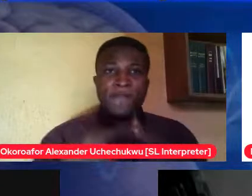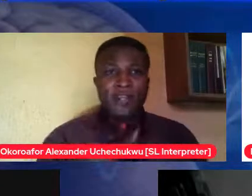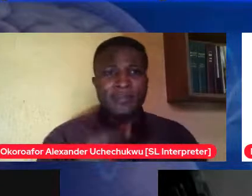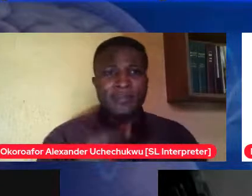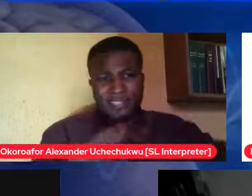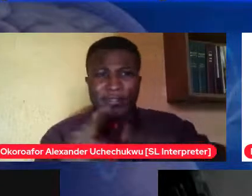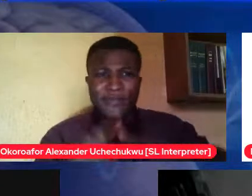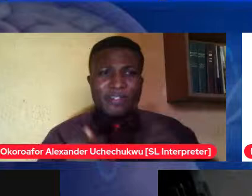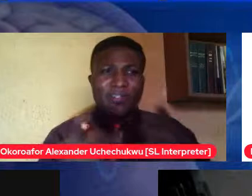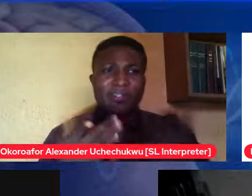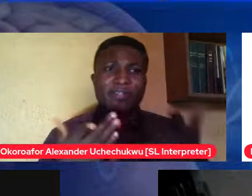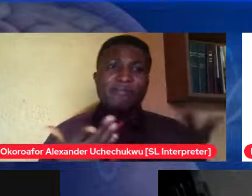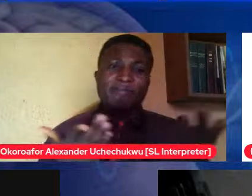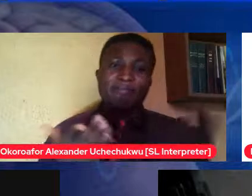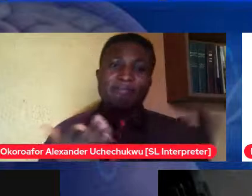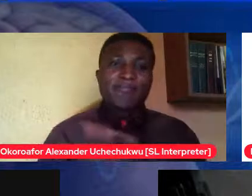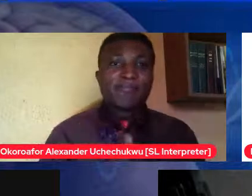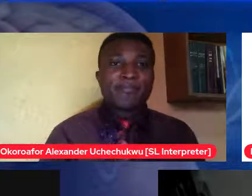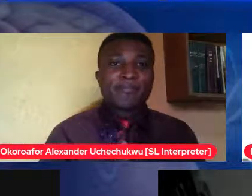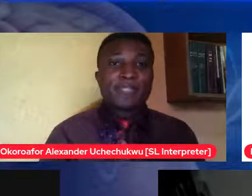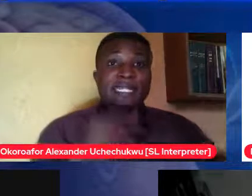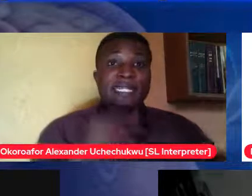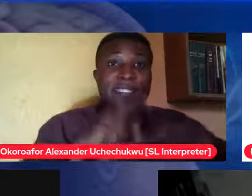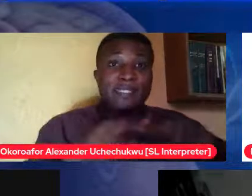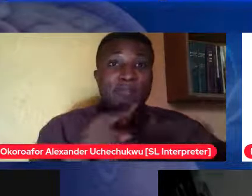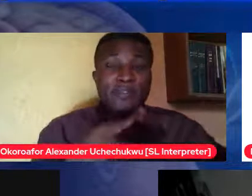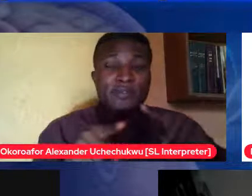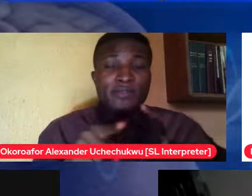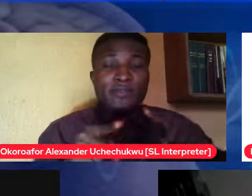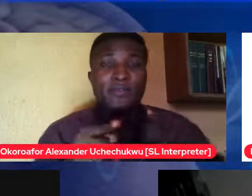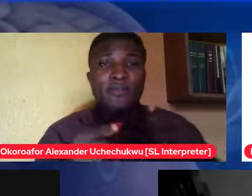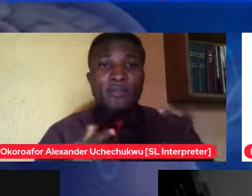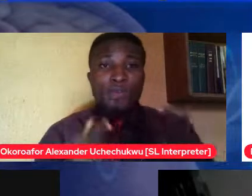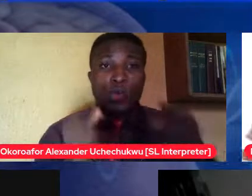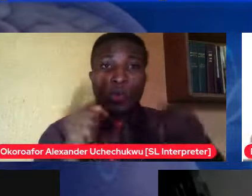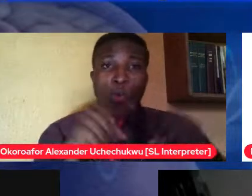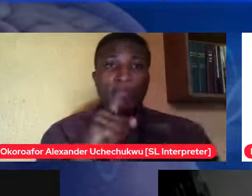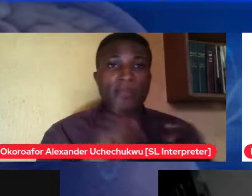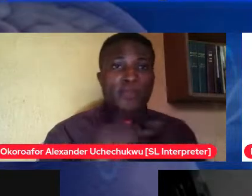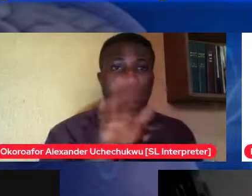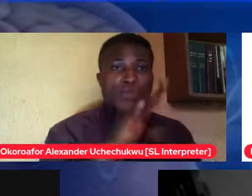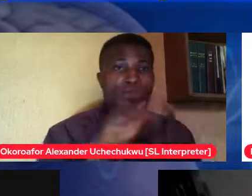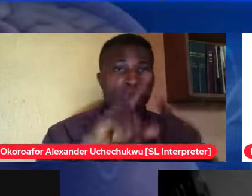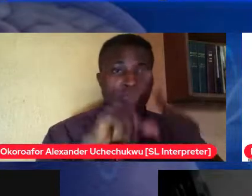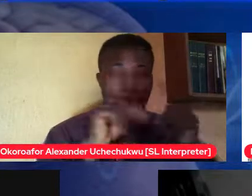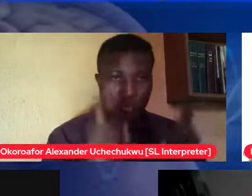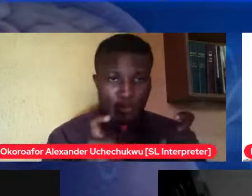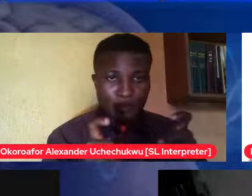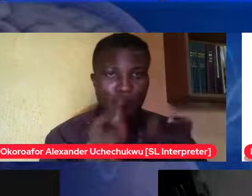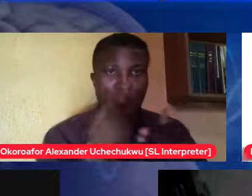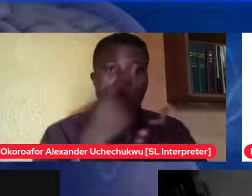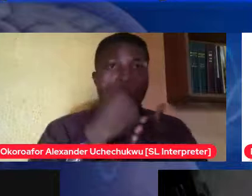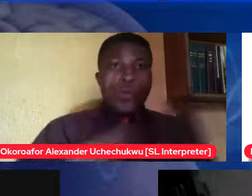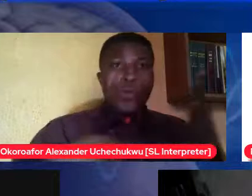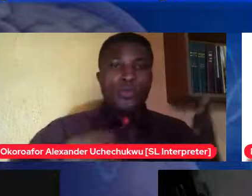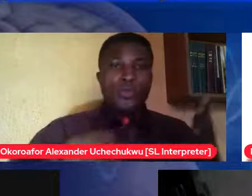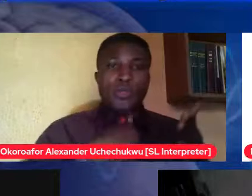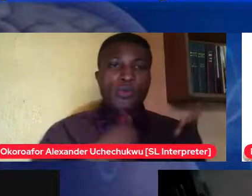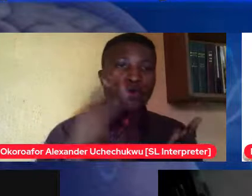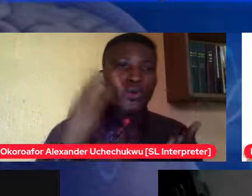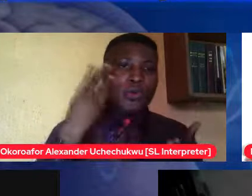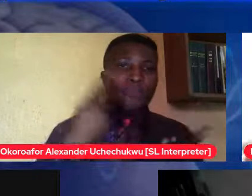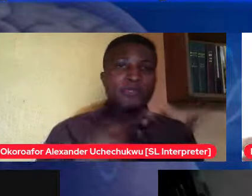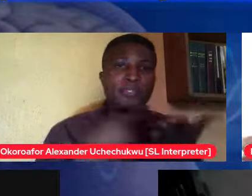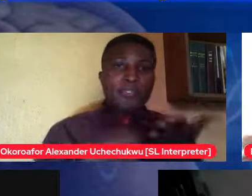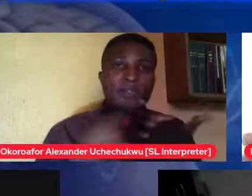specifically to your question and whilst we're talking all along it dawned on me that yes we're talking about